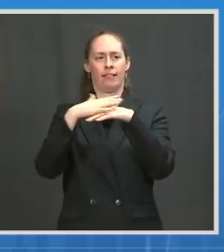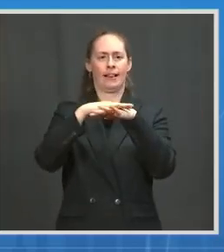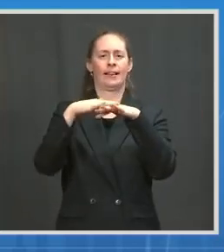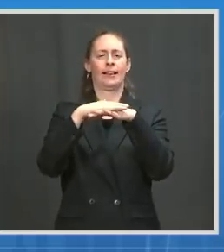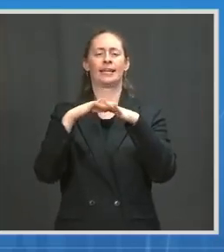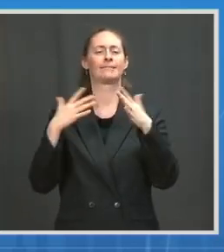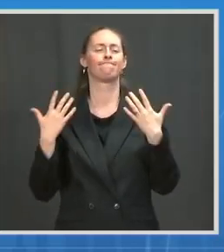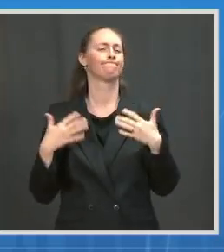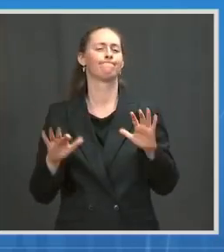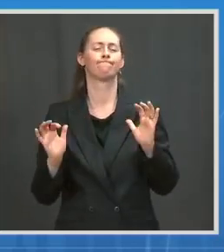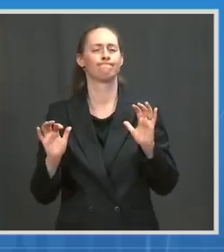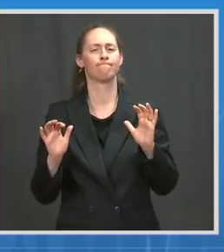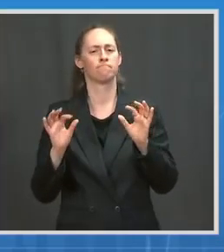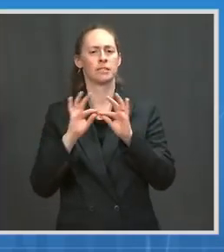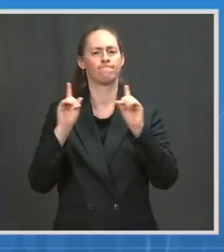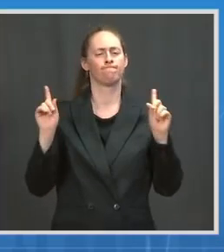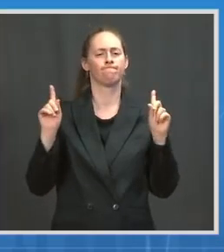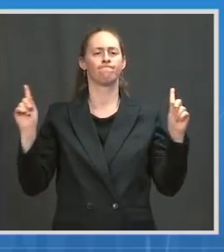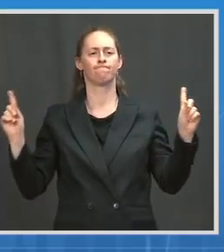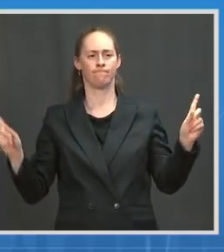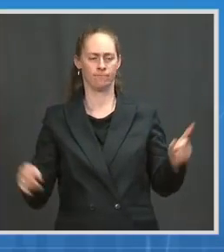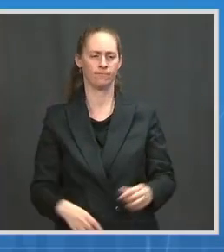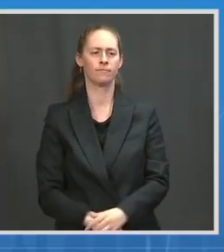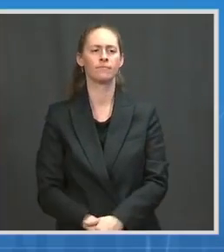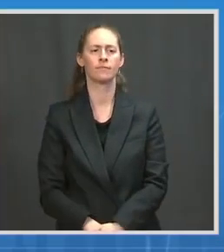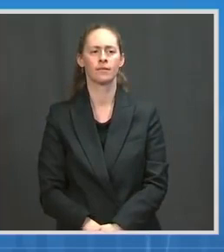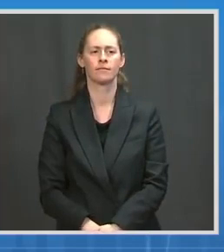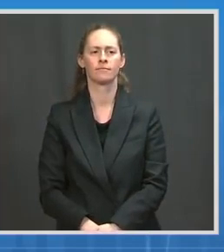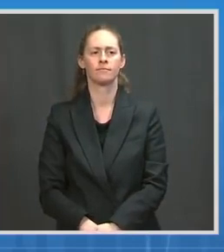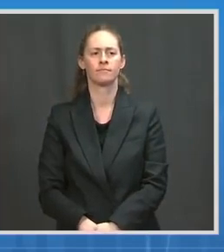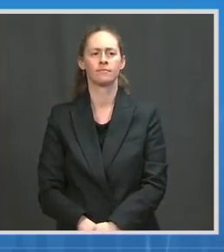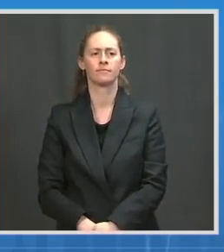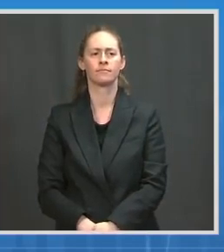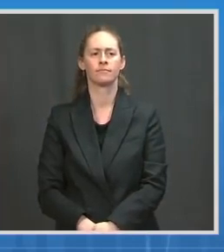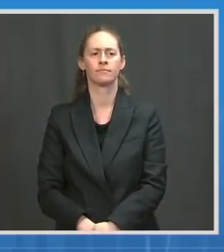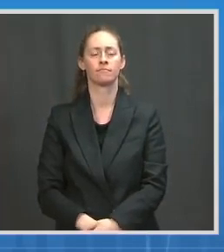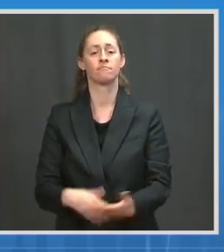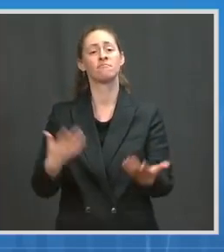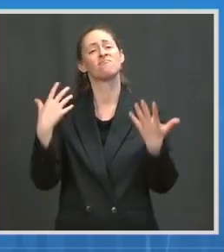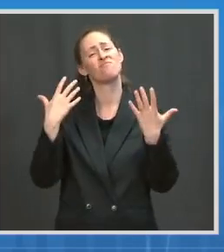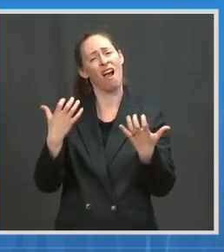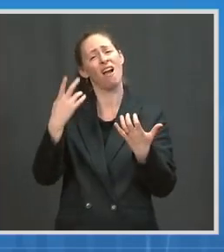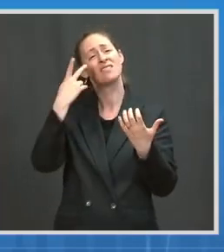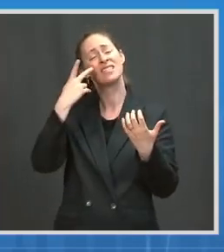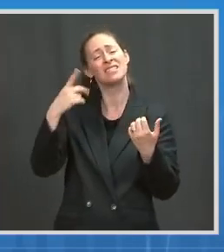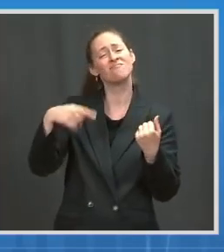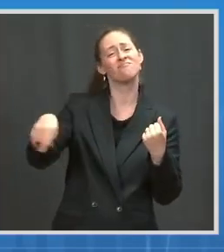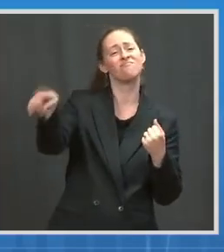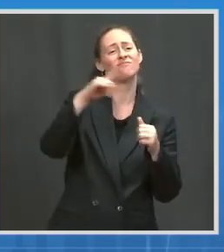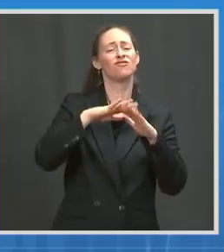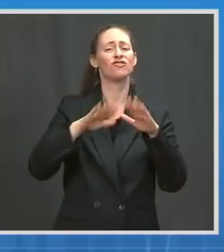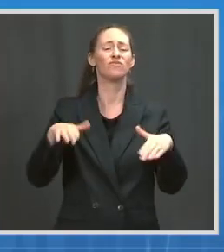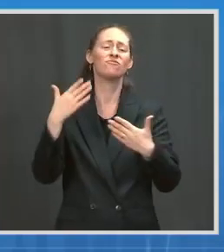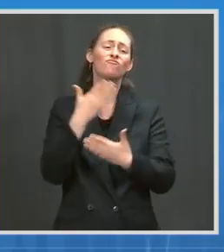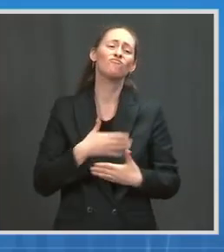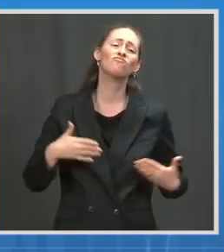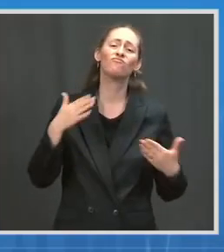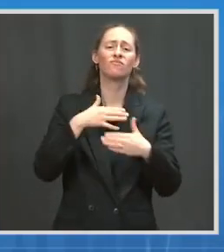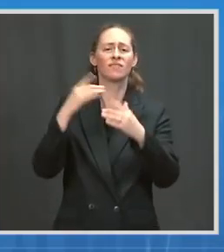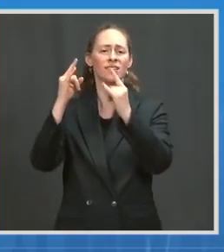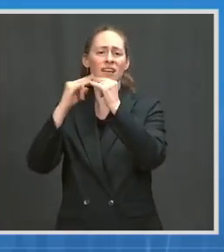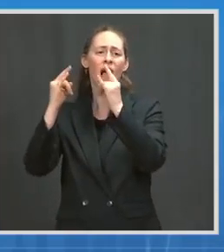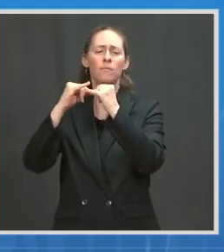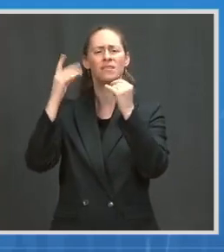And we, what we really are trying to do is ensure that all of these kids can have a really good camp experience and keep the camps open without any outbreaks.